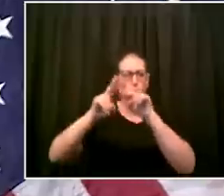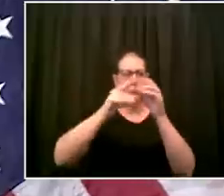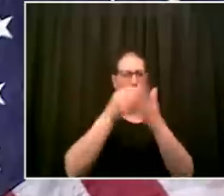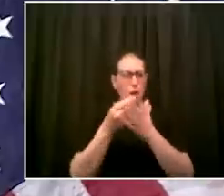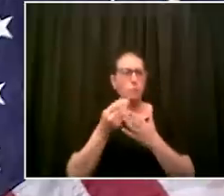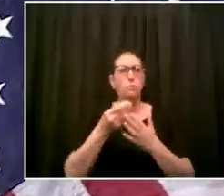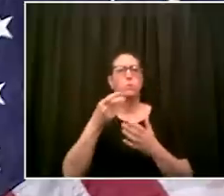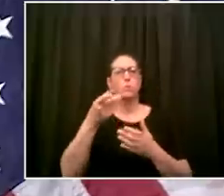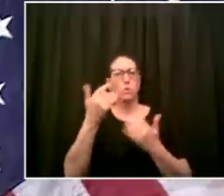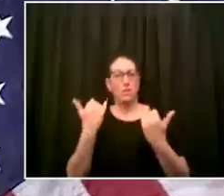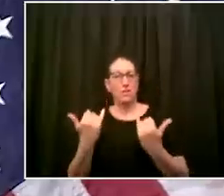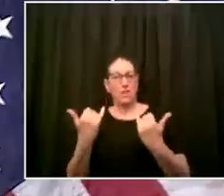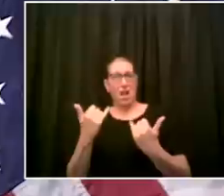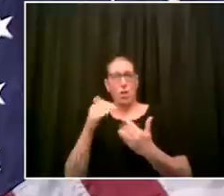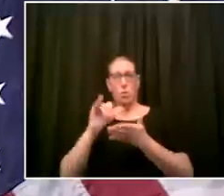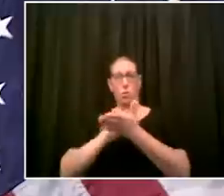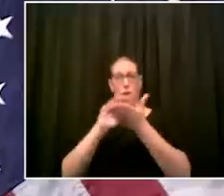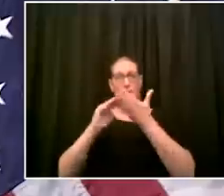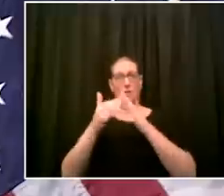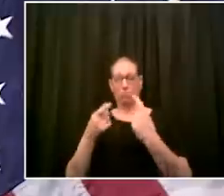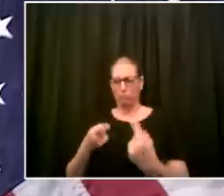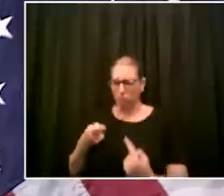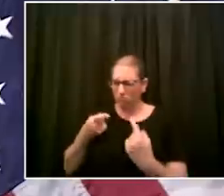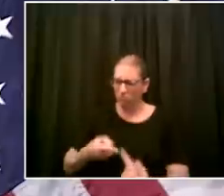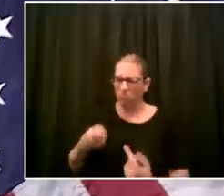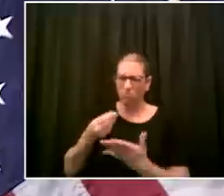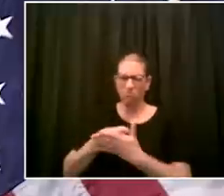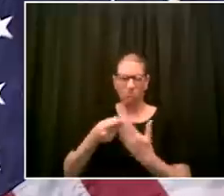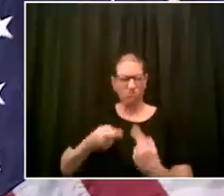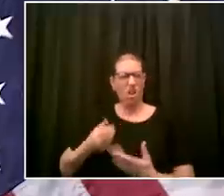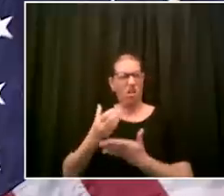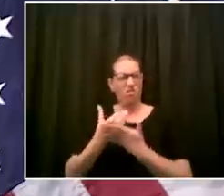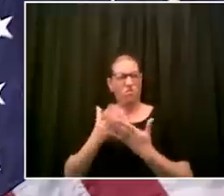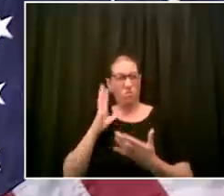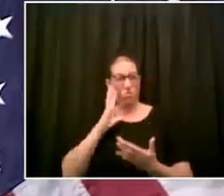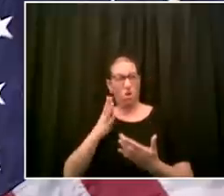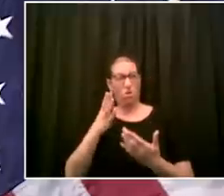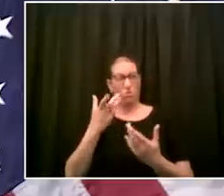so on the beaches first